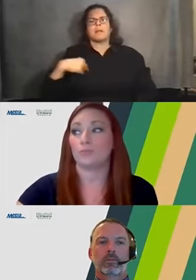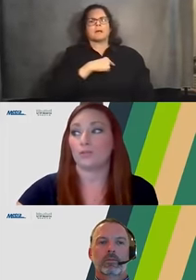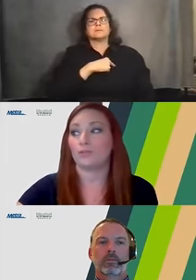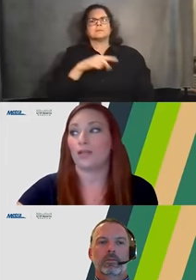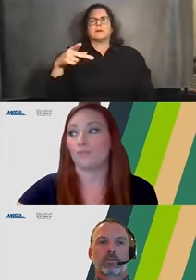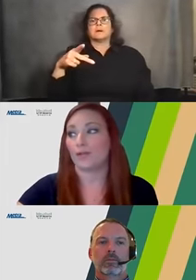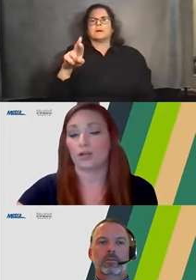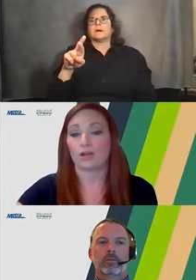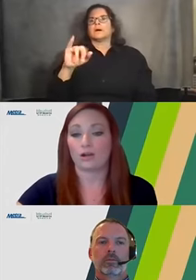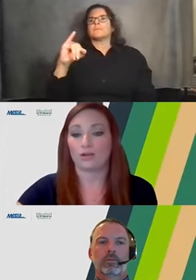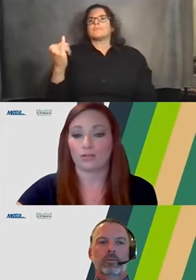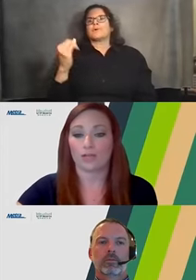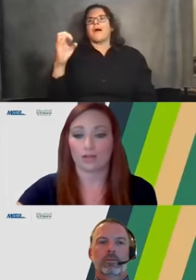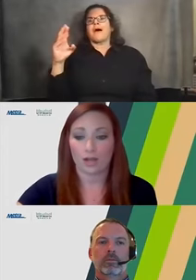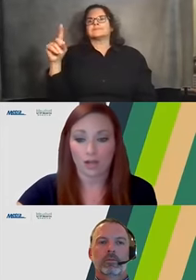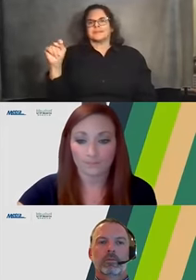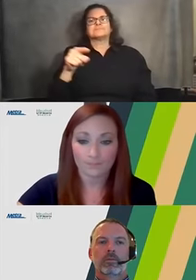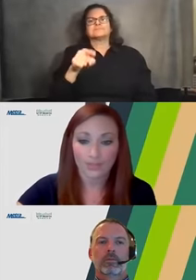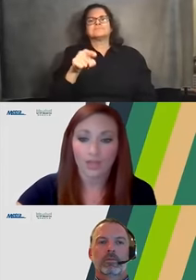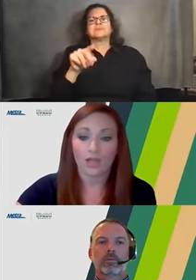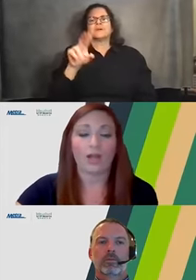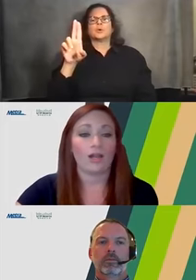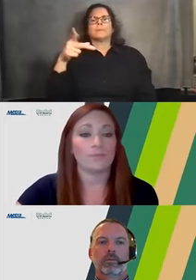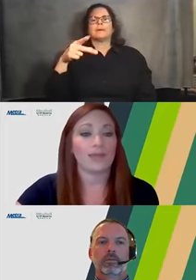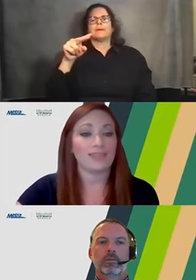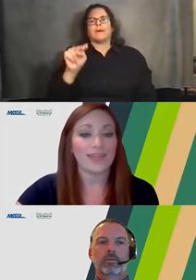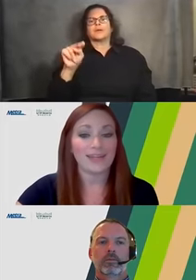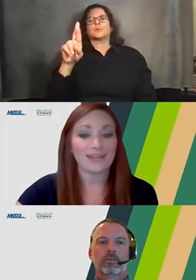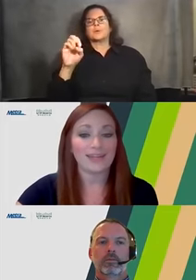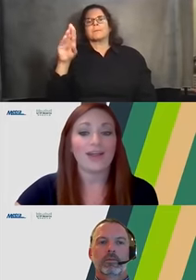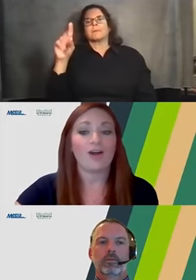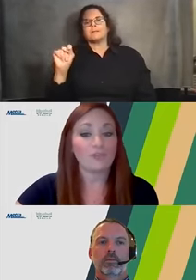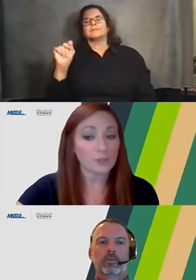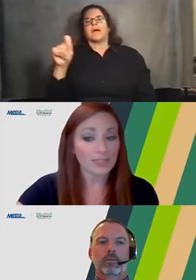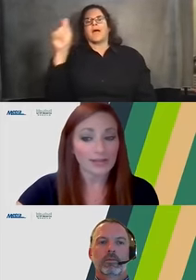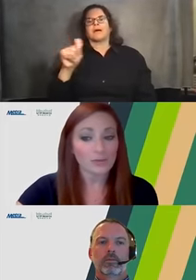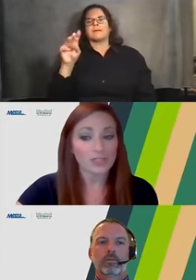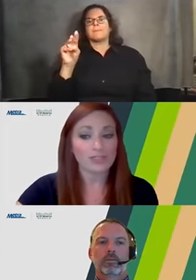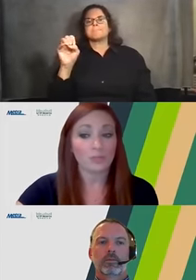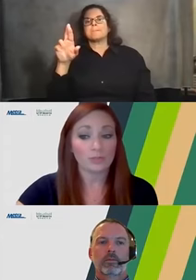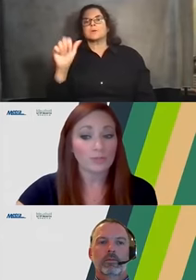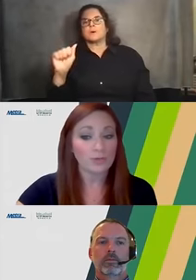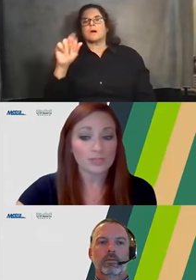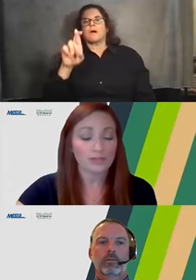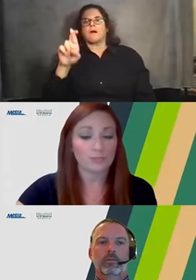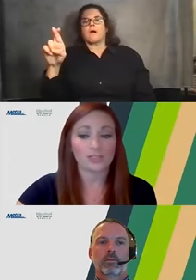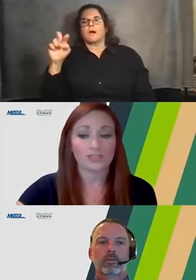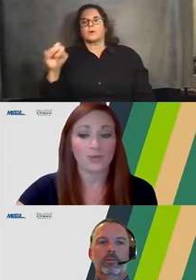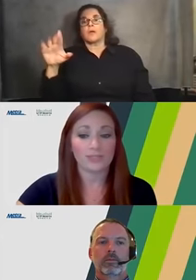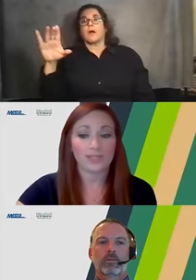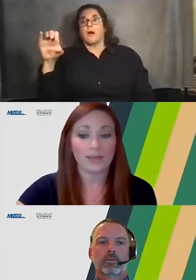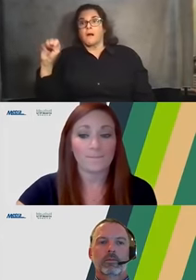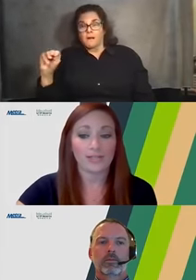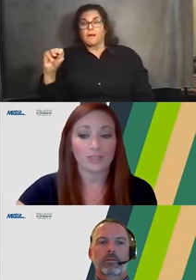upnrebuild at metrarr.com. And then all frequently asked questions will be posted on the